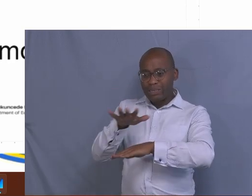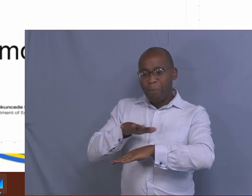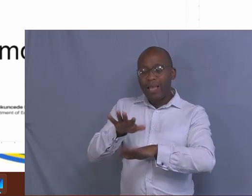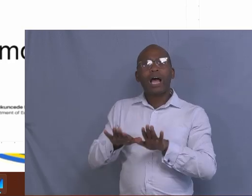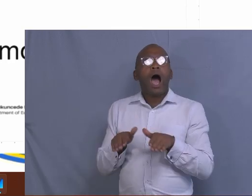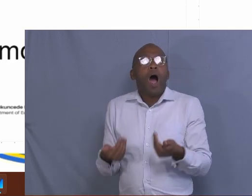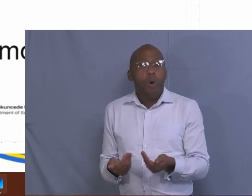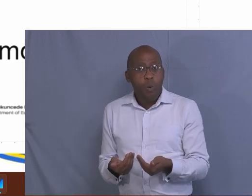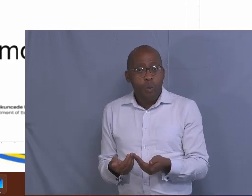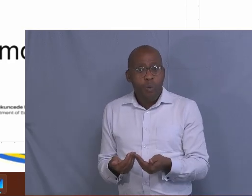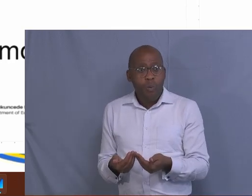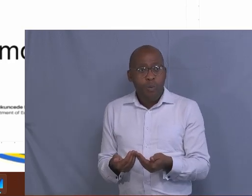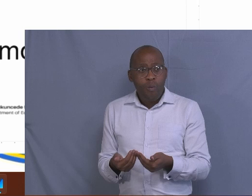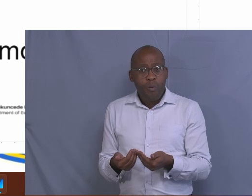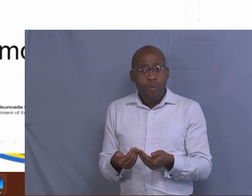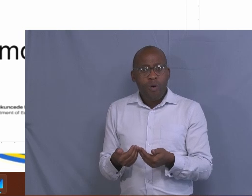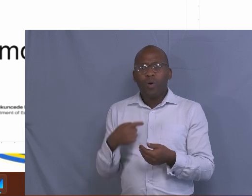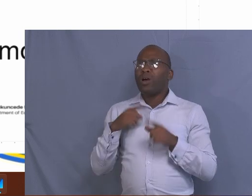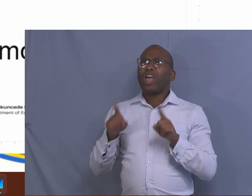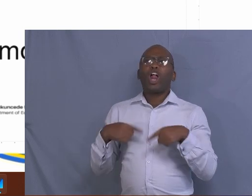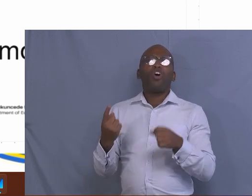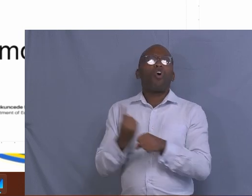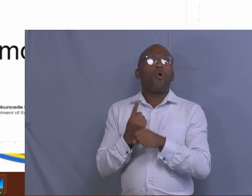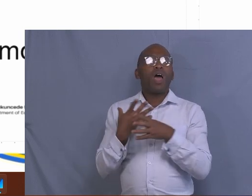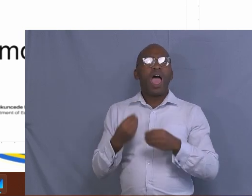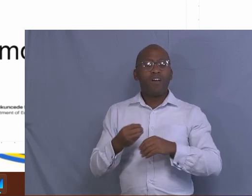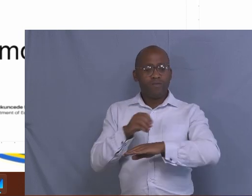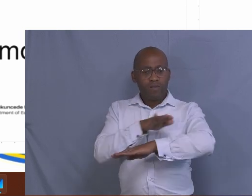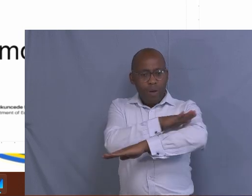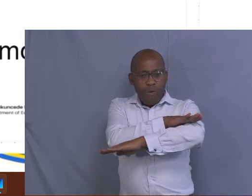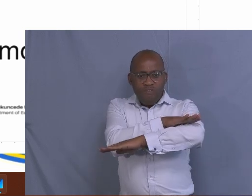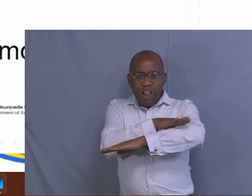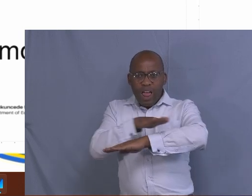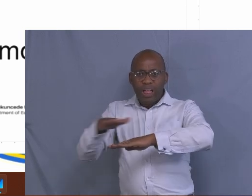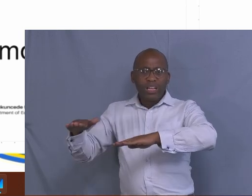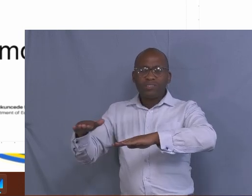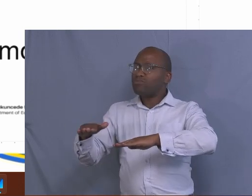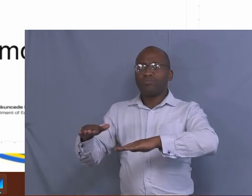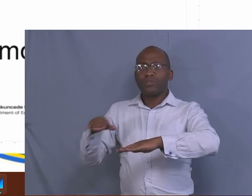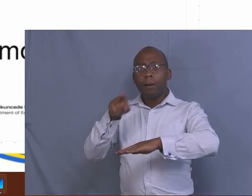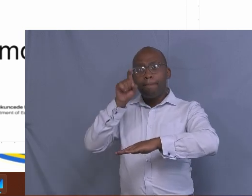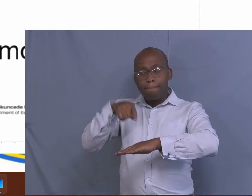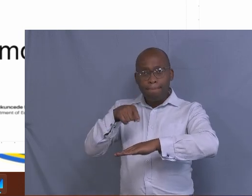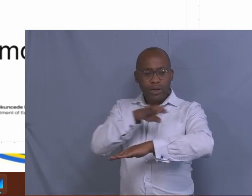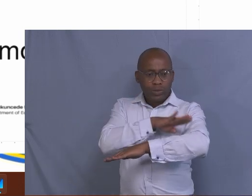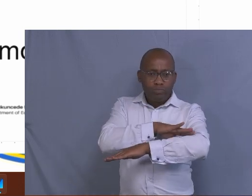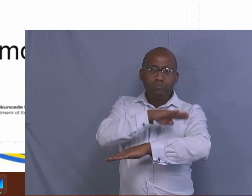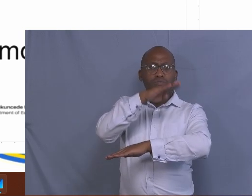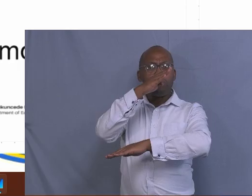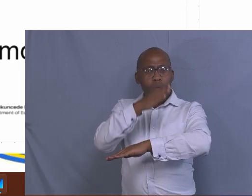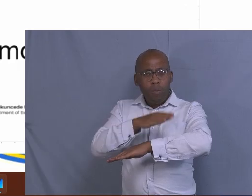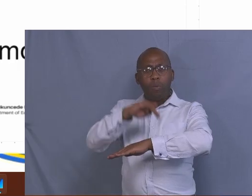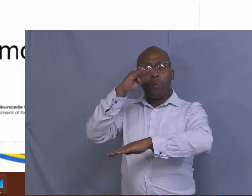have the veld that is flat. You know that in the farm there are mountains, there are slopes, there are hills,